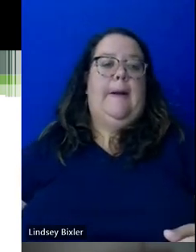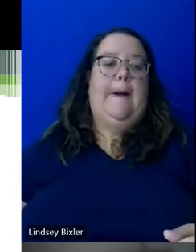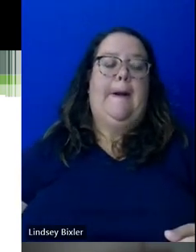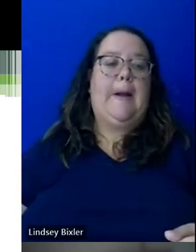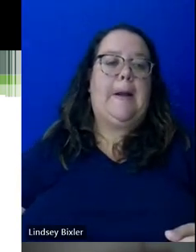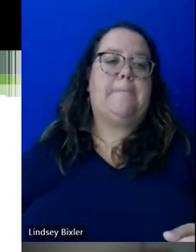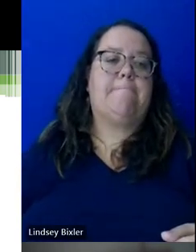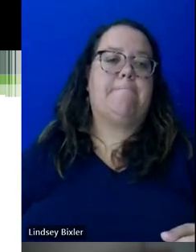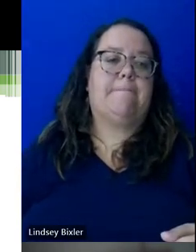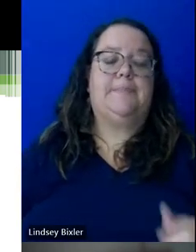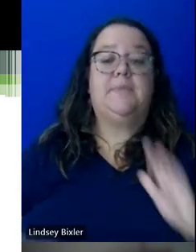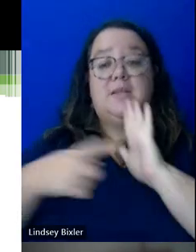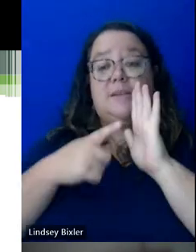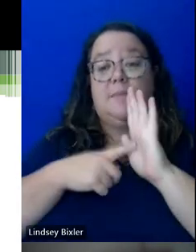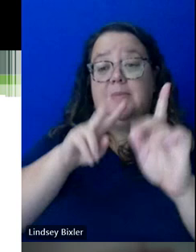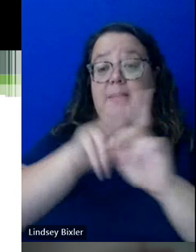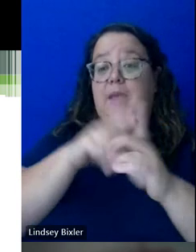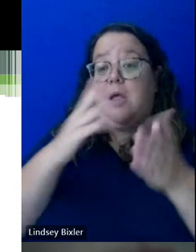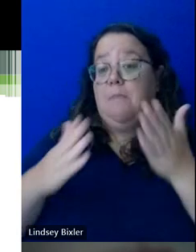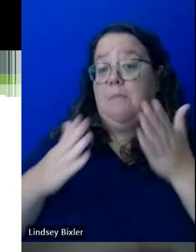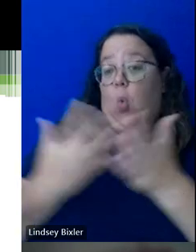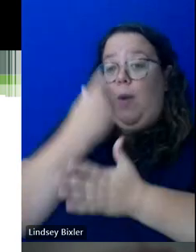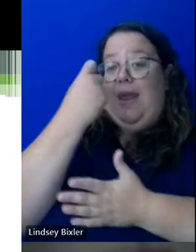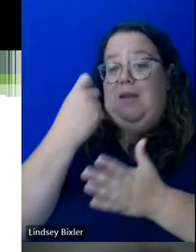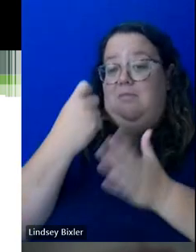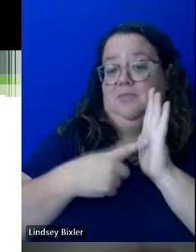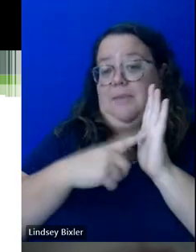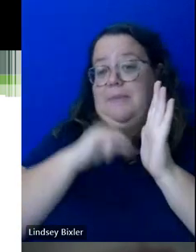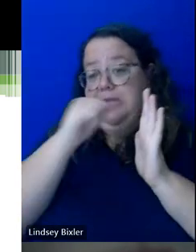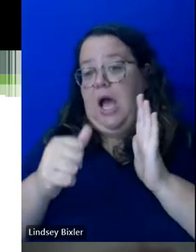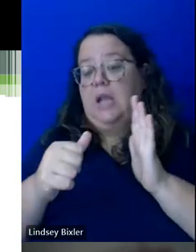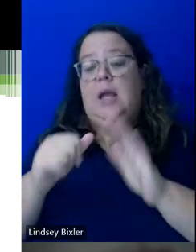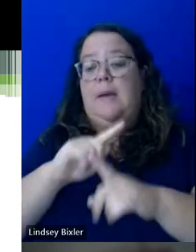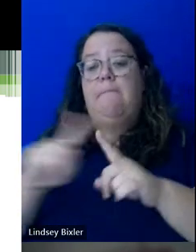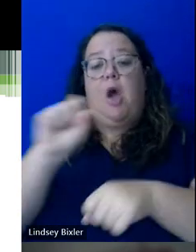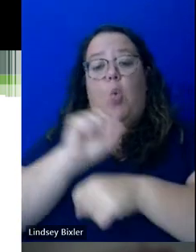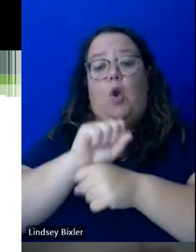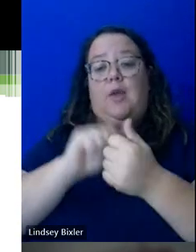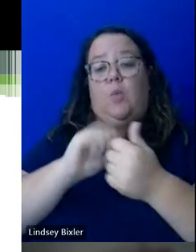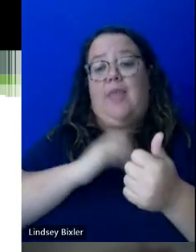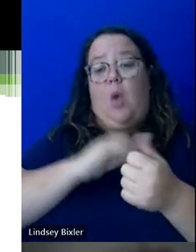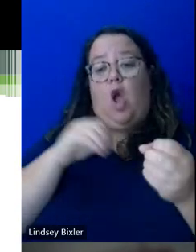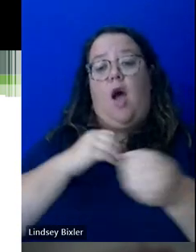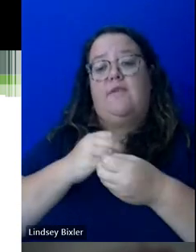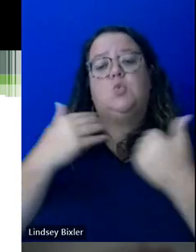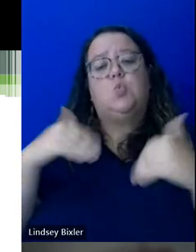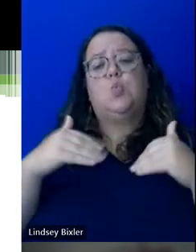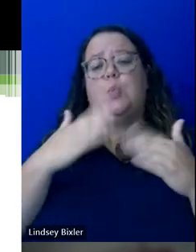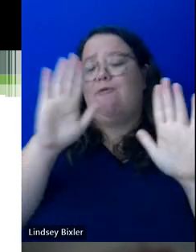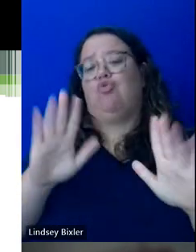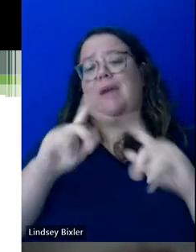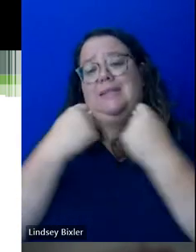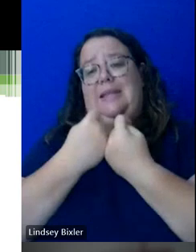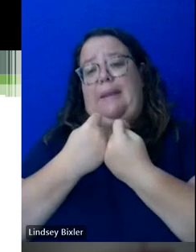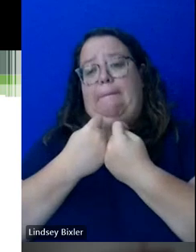sometimes you may not. But with accommodations and with just working with our offices, you know, I'm really proud of the fact that we have such a great team that's there